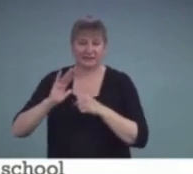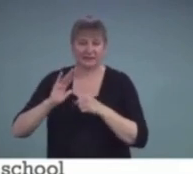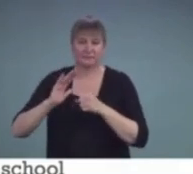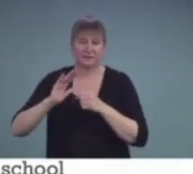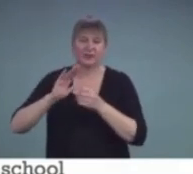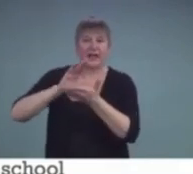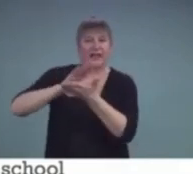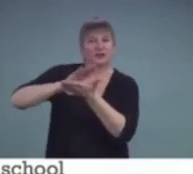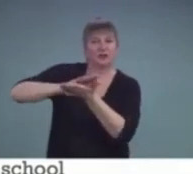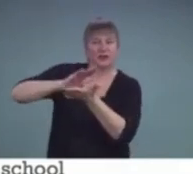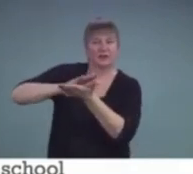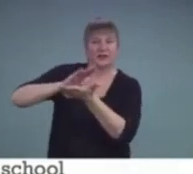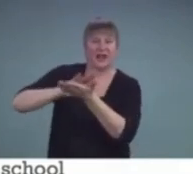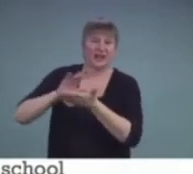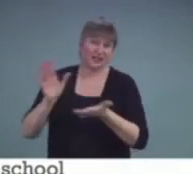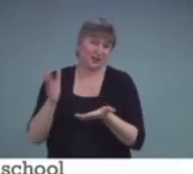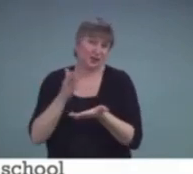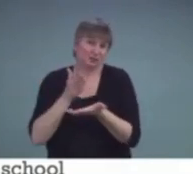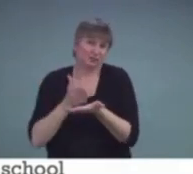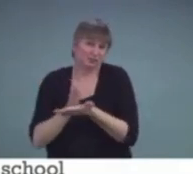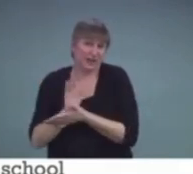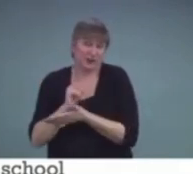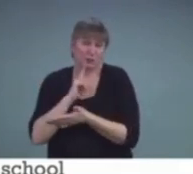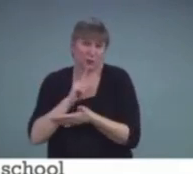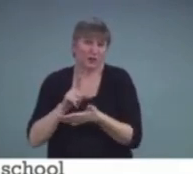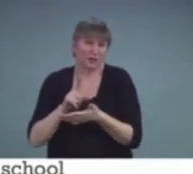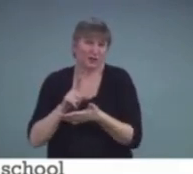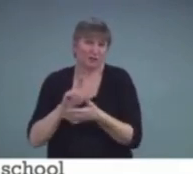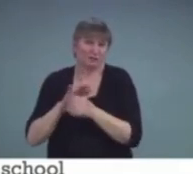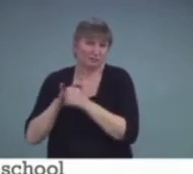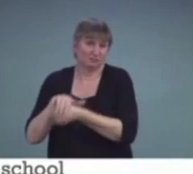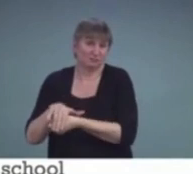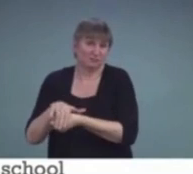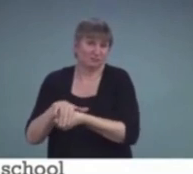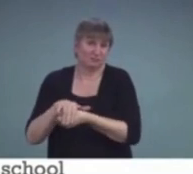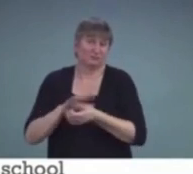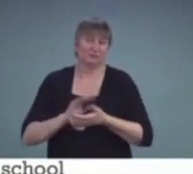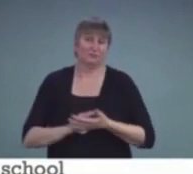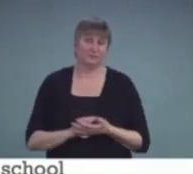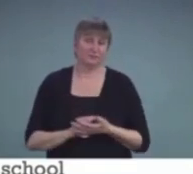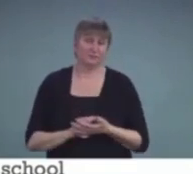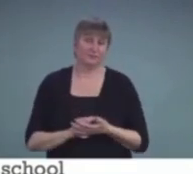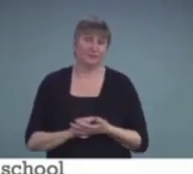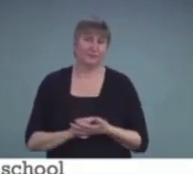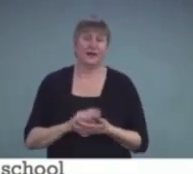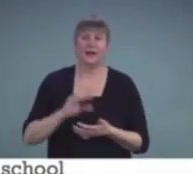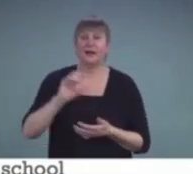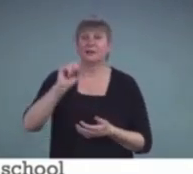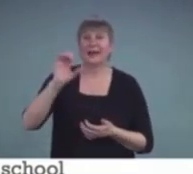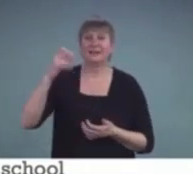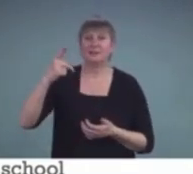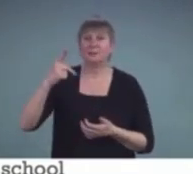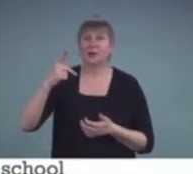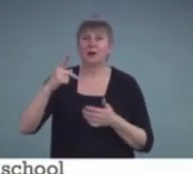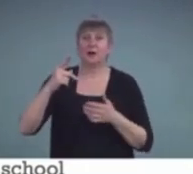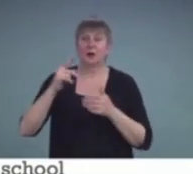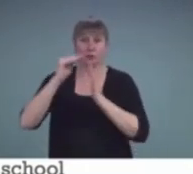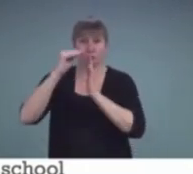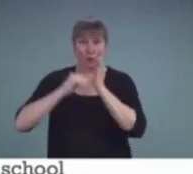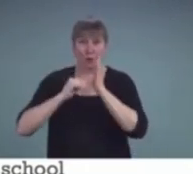were denied. So, again, the SLP made a great summary statement in her report.